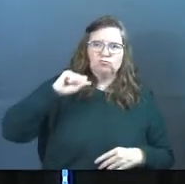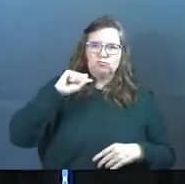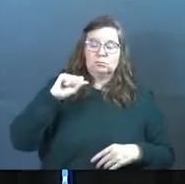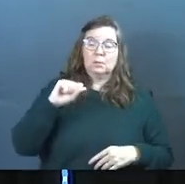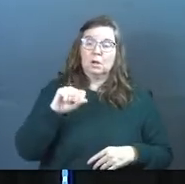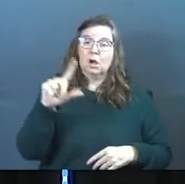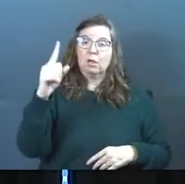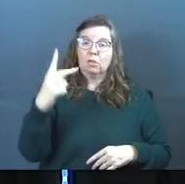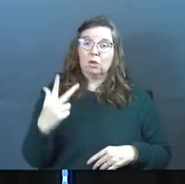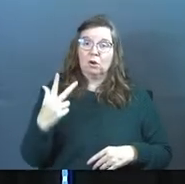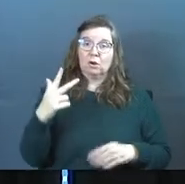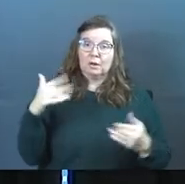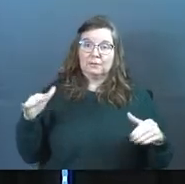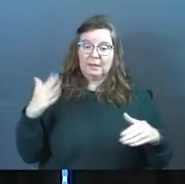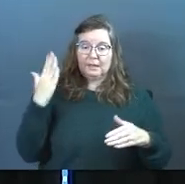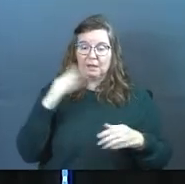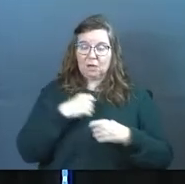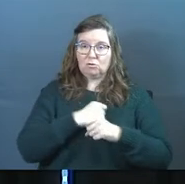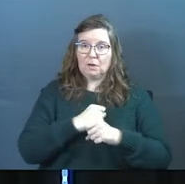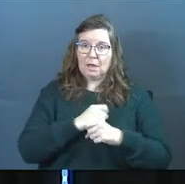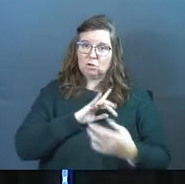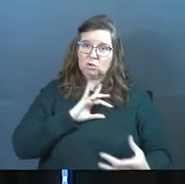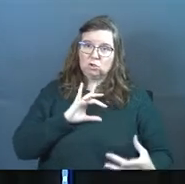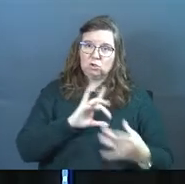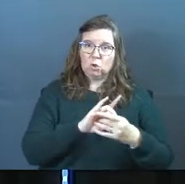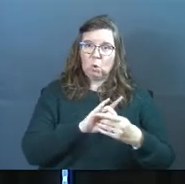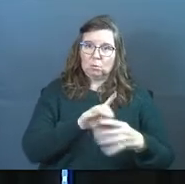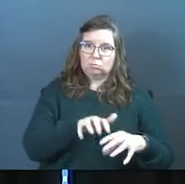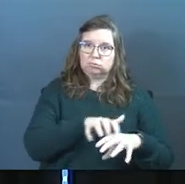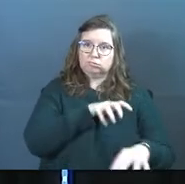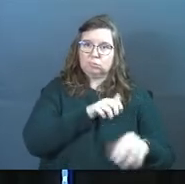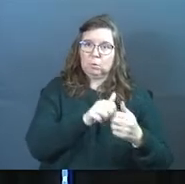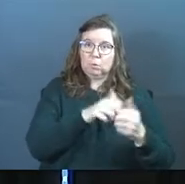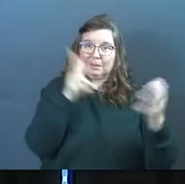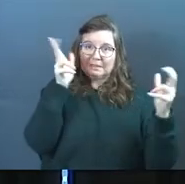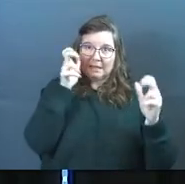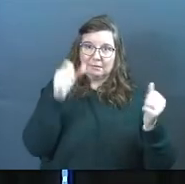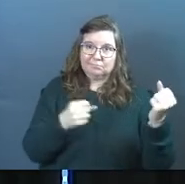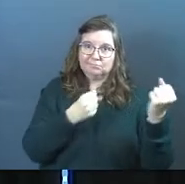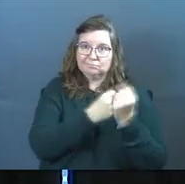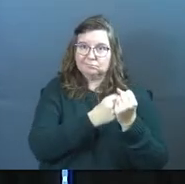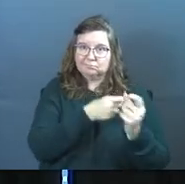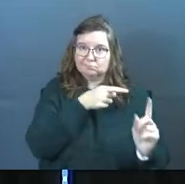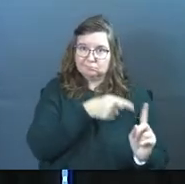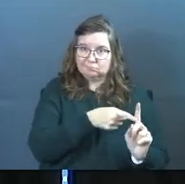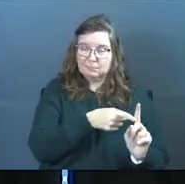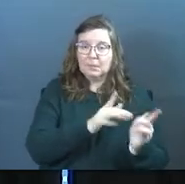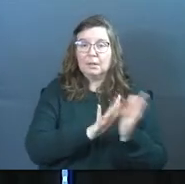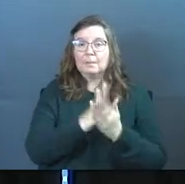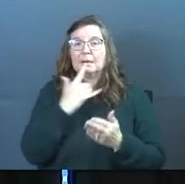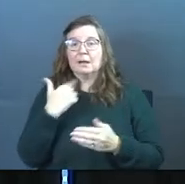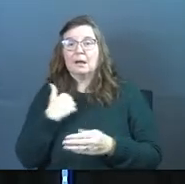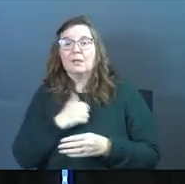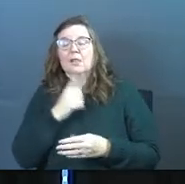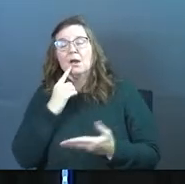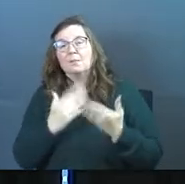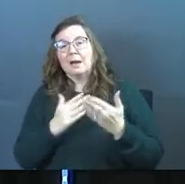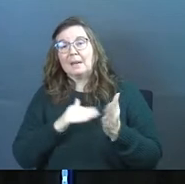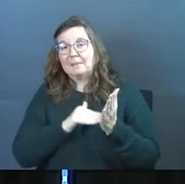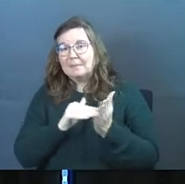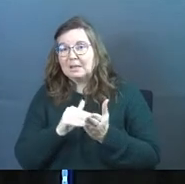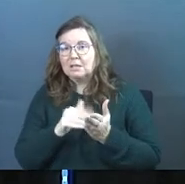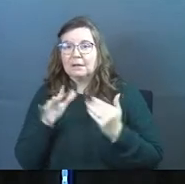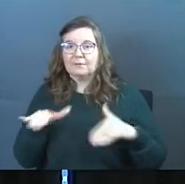A third of the angels that God created join up with Satan on his side. Bible tells us that there are probably